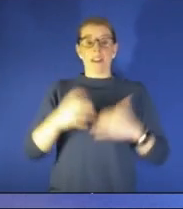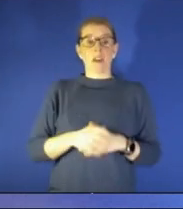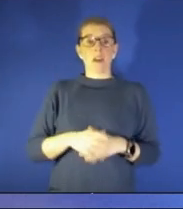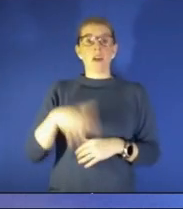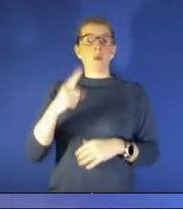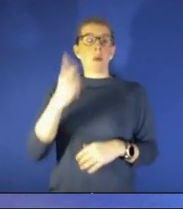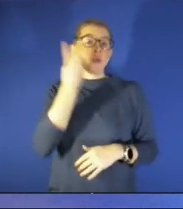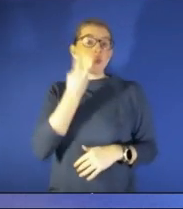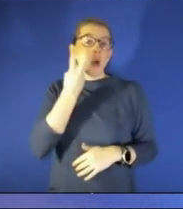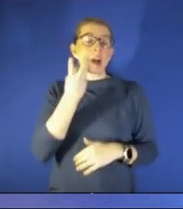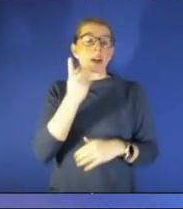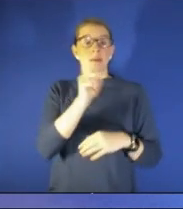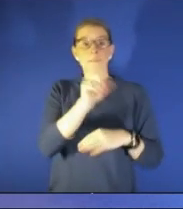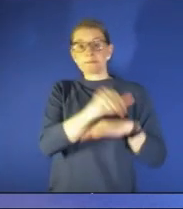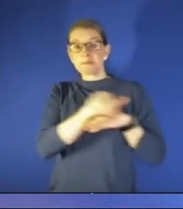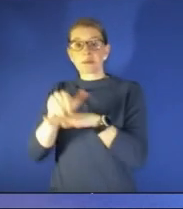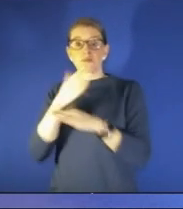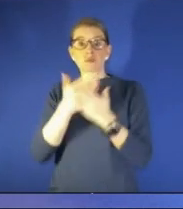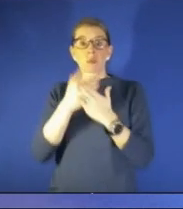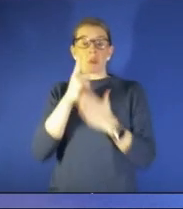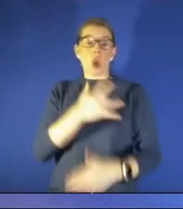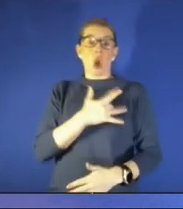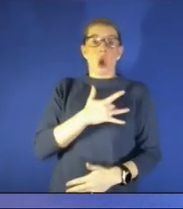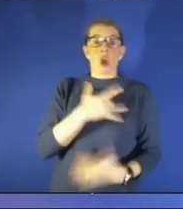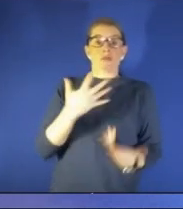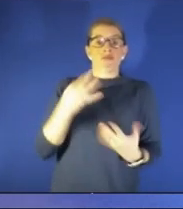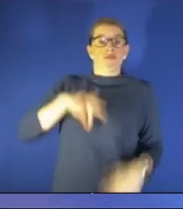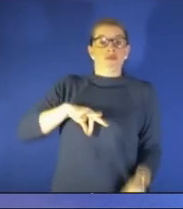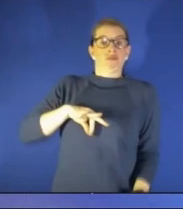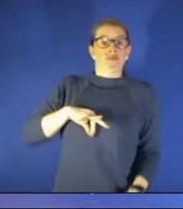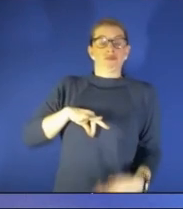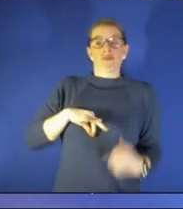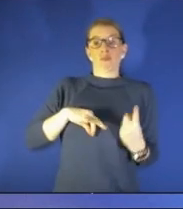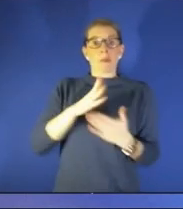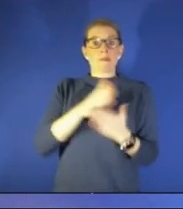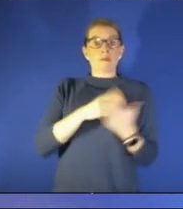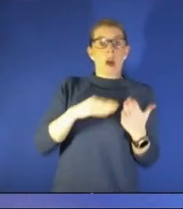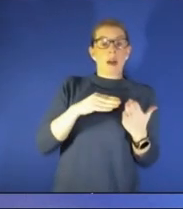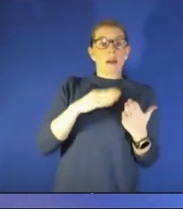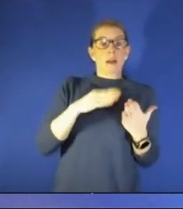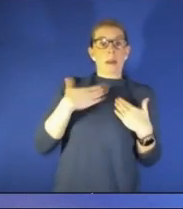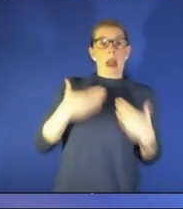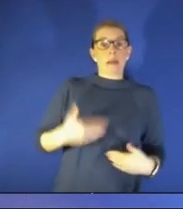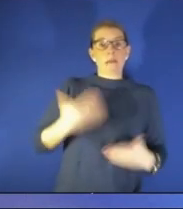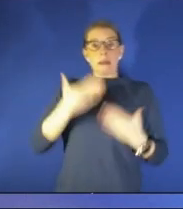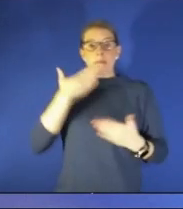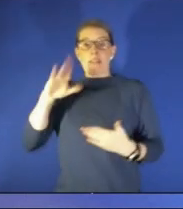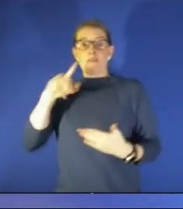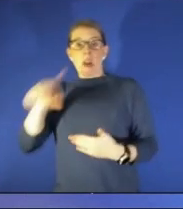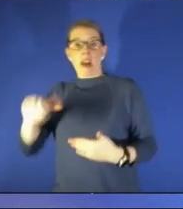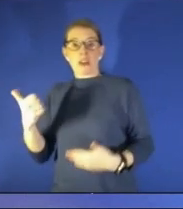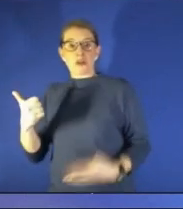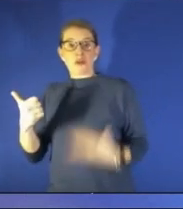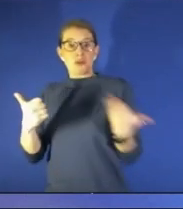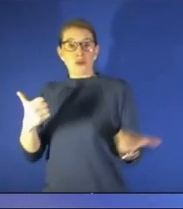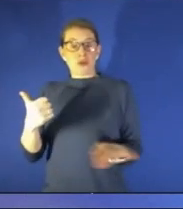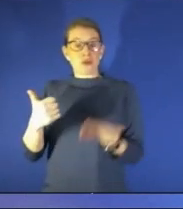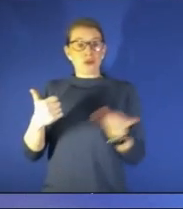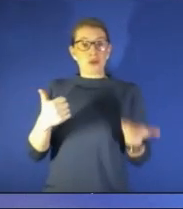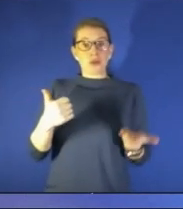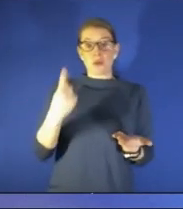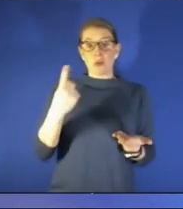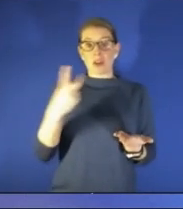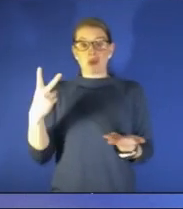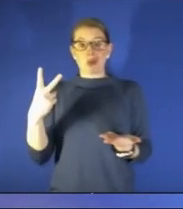be good for the heart but what might benefit one part of the body may be bad for another is is it that one to two drinks